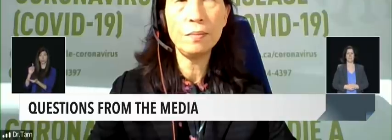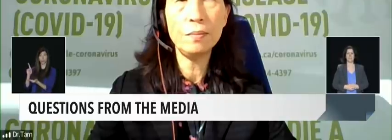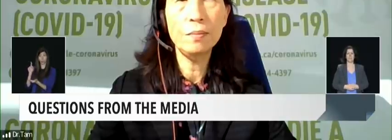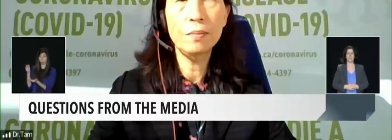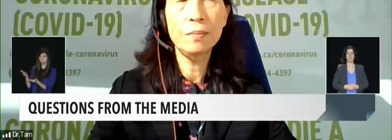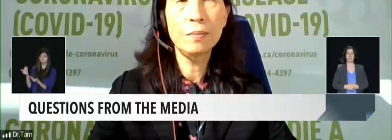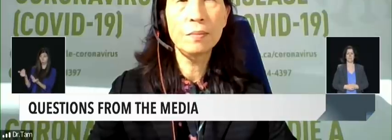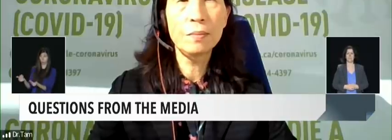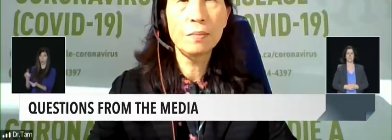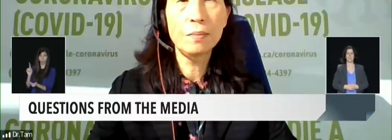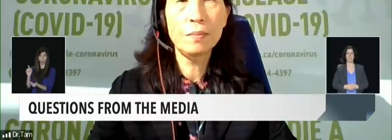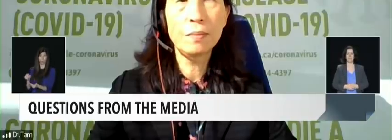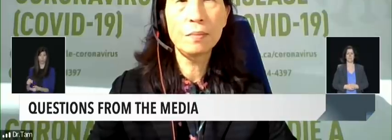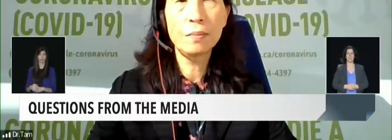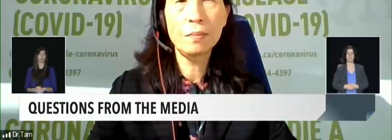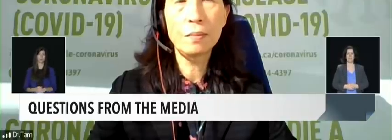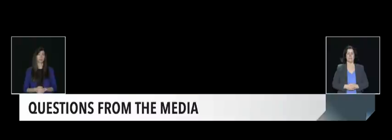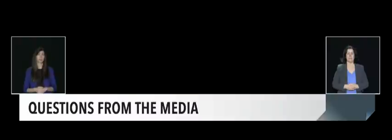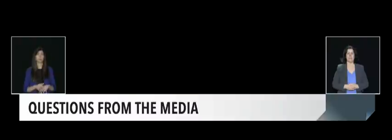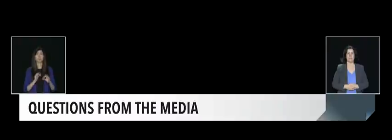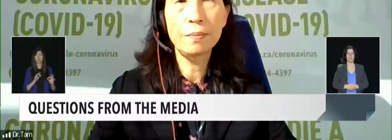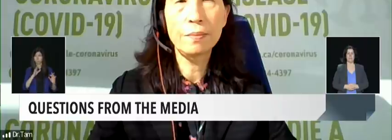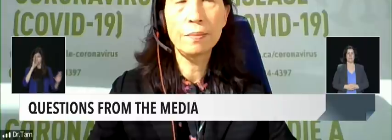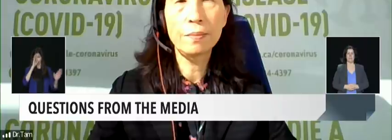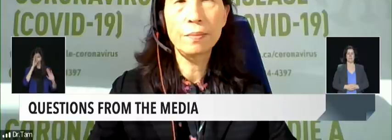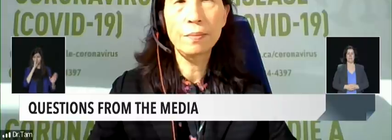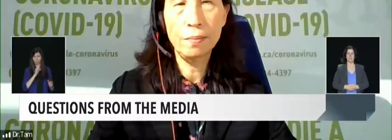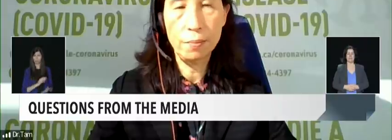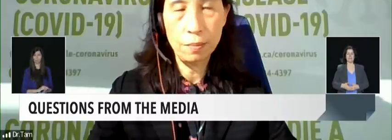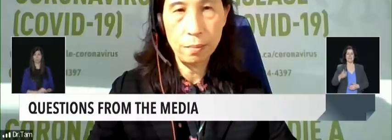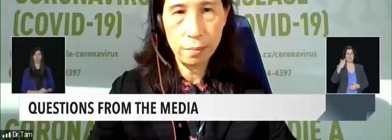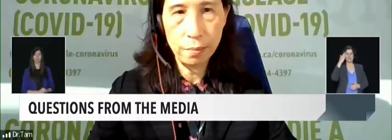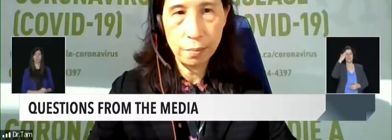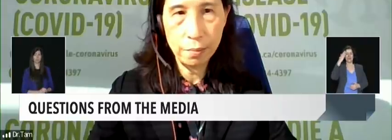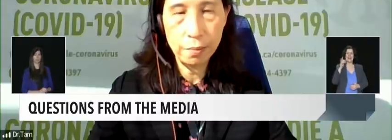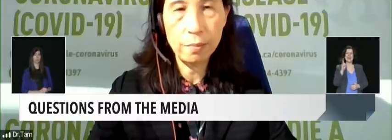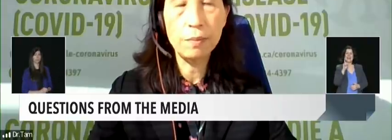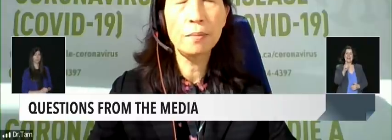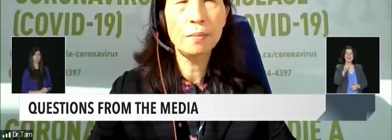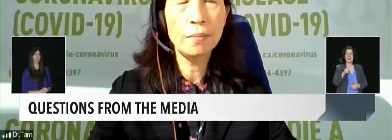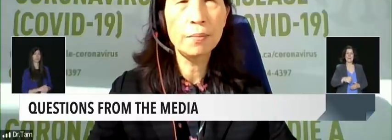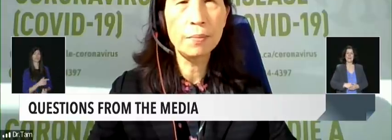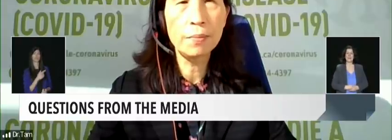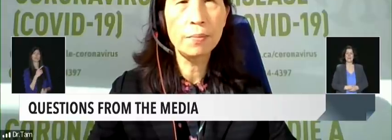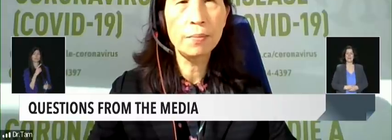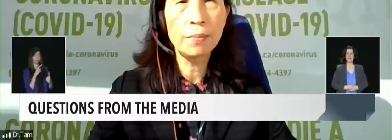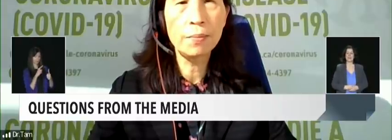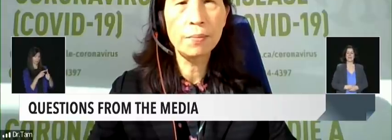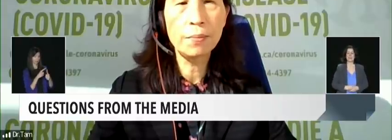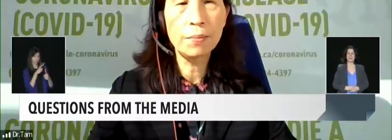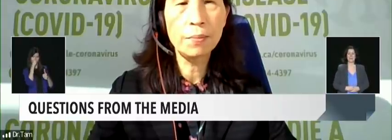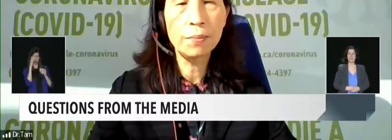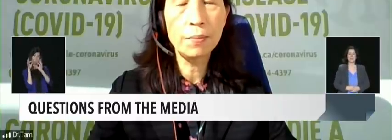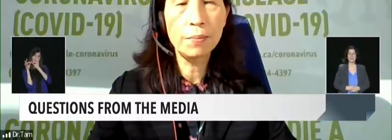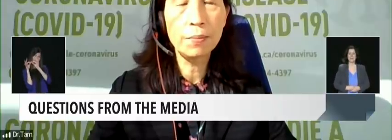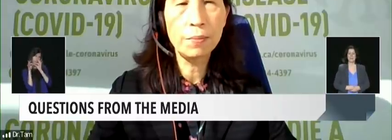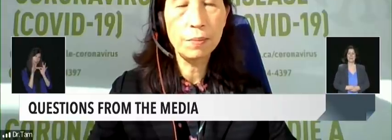is open. Hi there. Just one question to start off as it relates to COVID treatment,